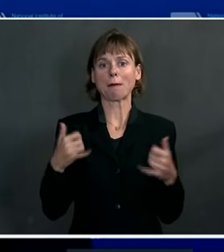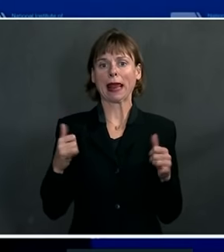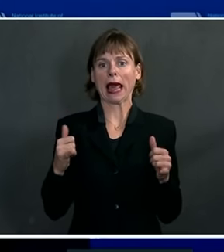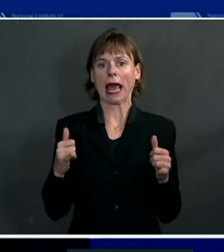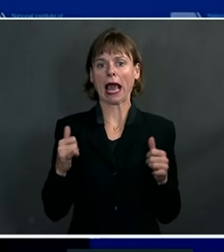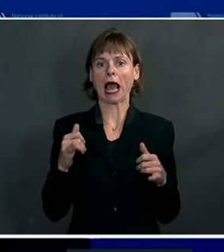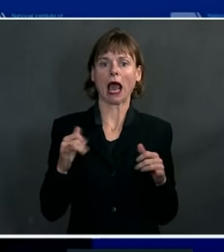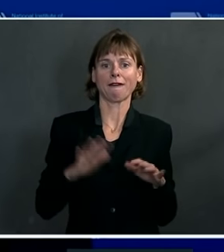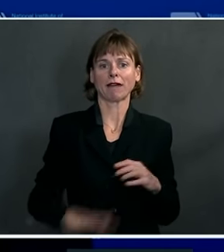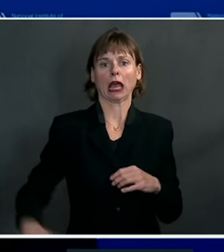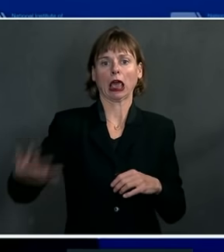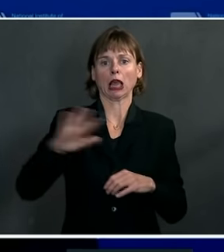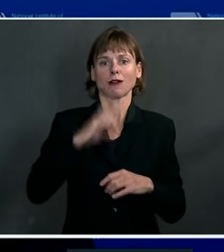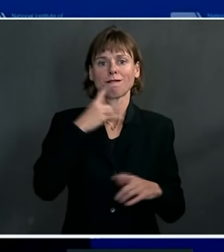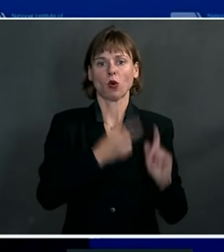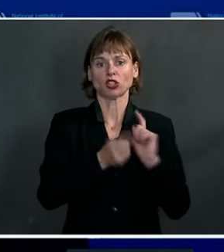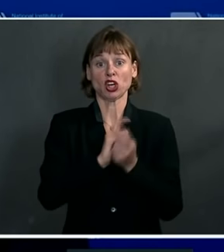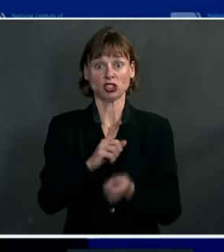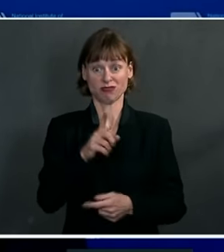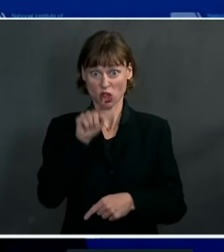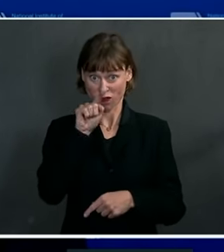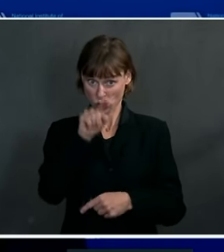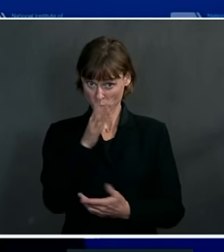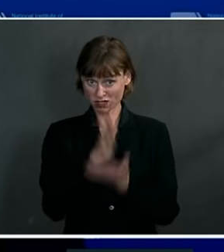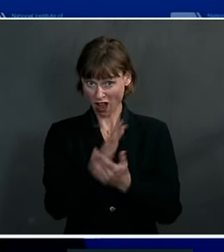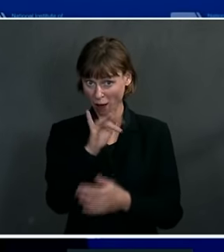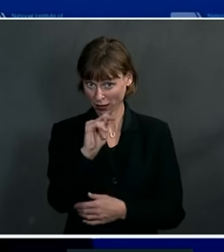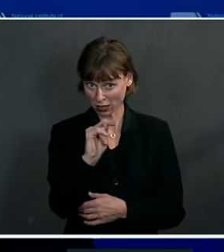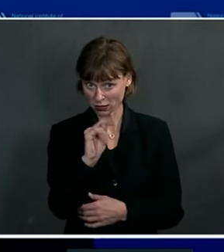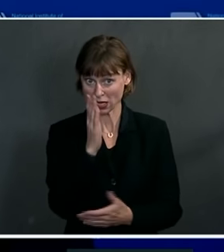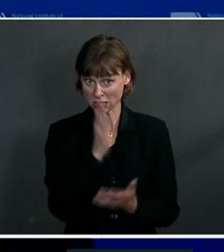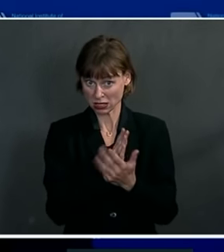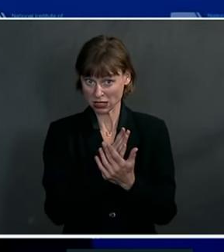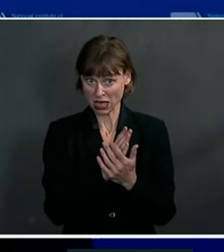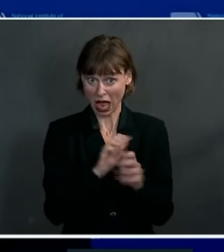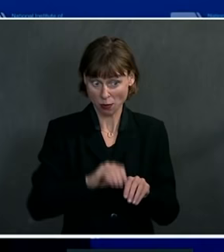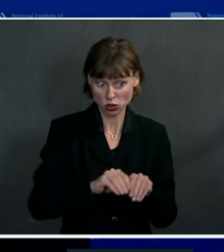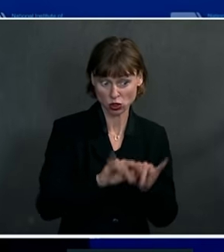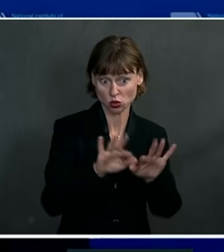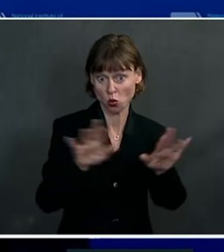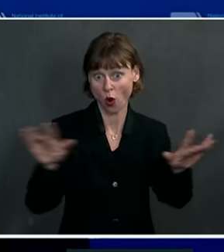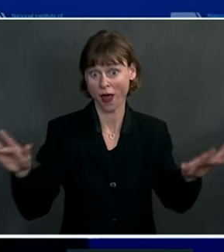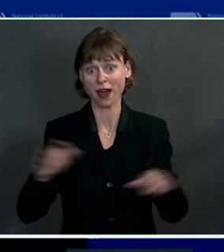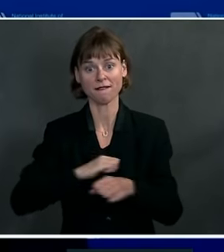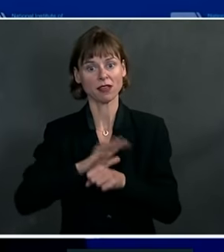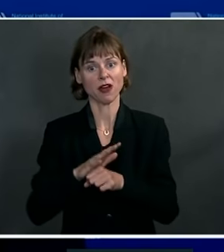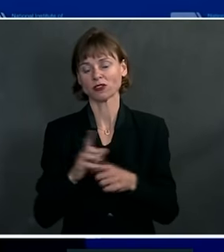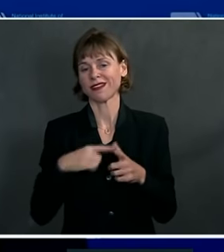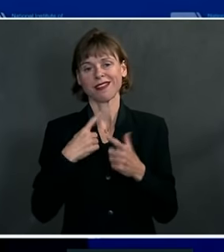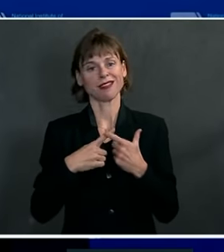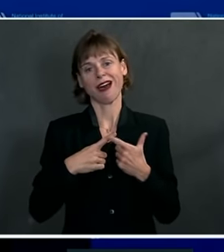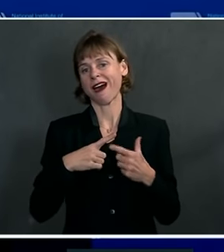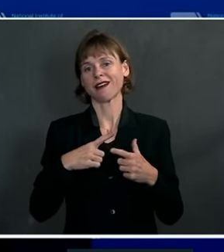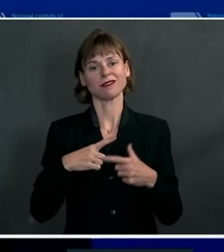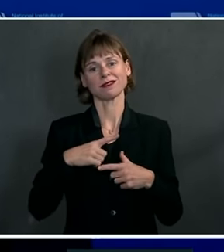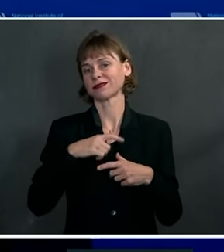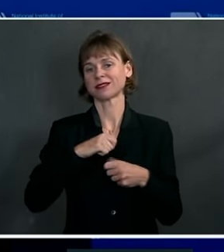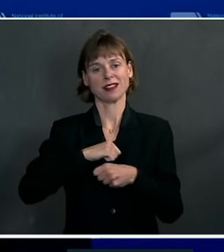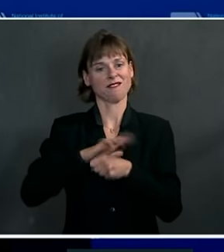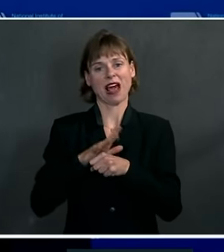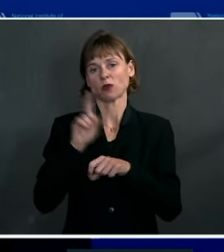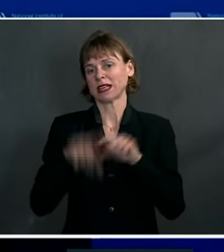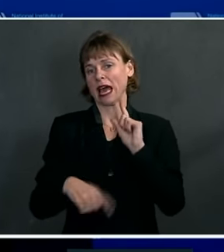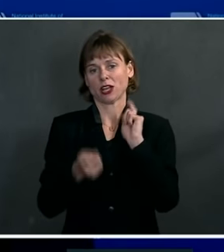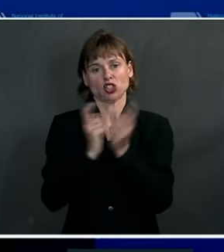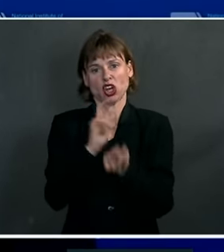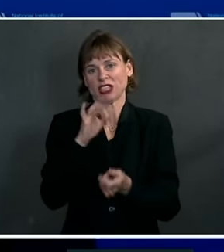mutate. If you stop that and stop the replication, viruses cannot mutate if they don't replicate.